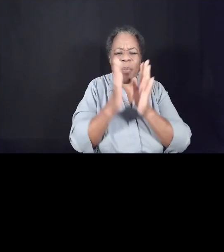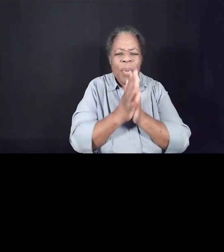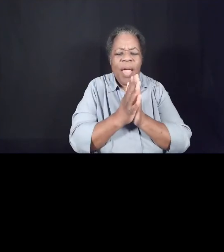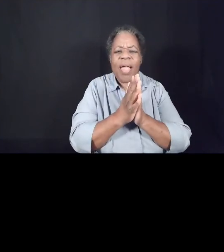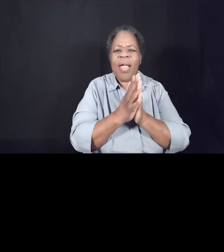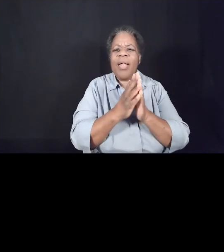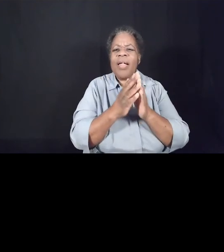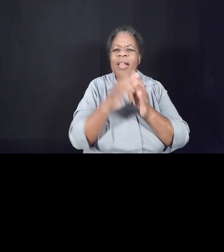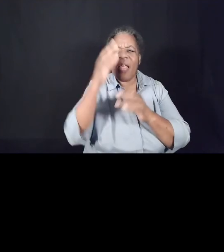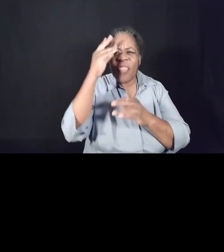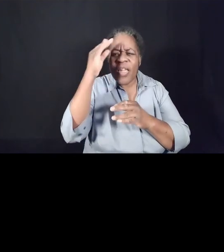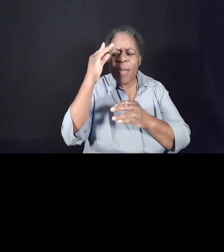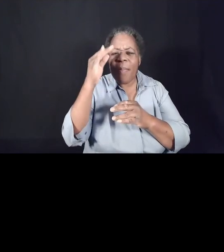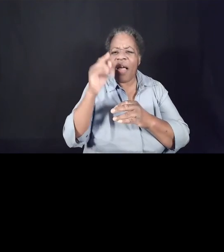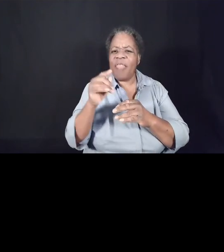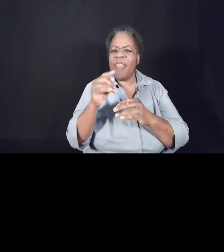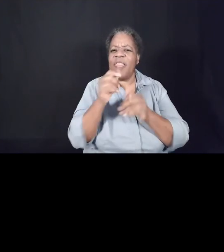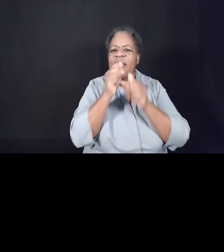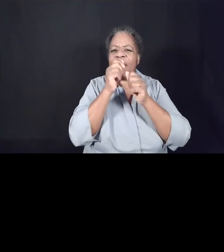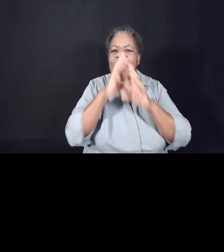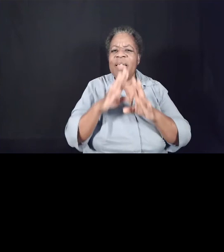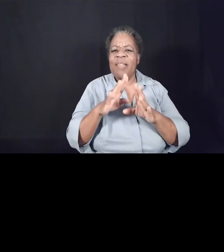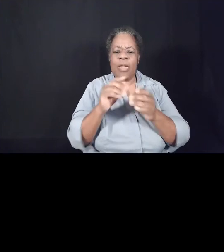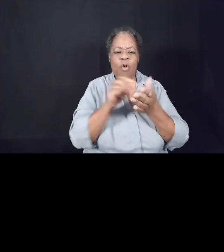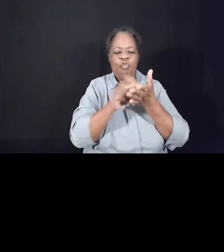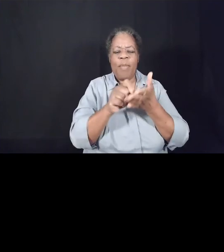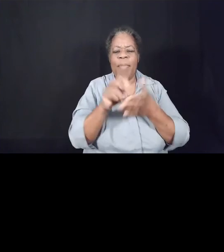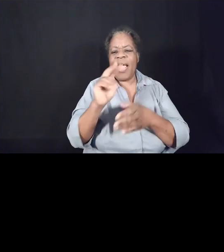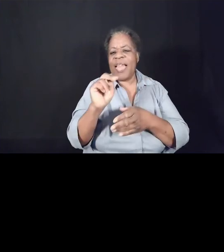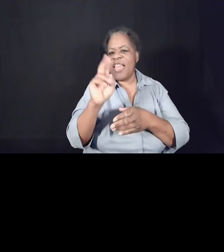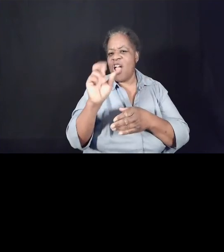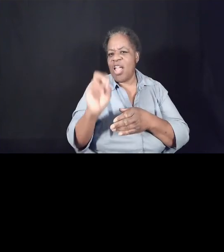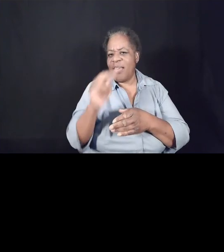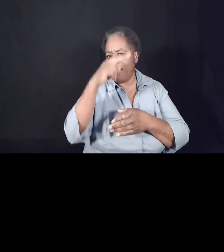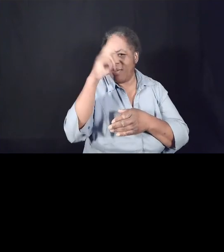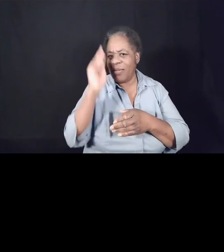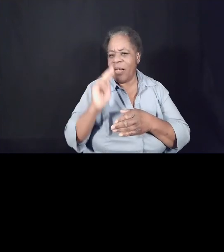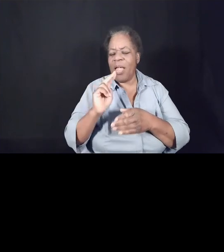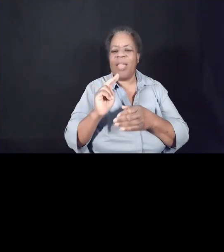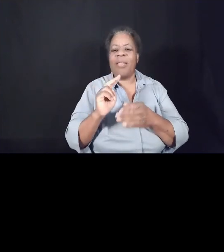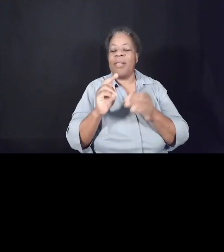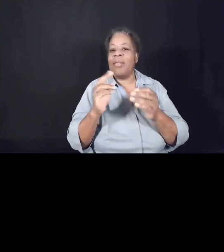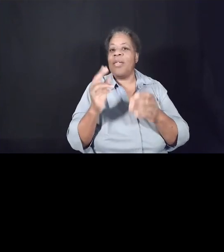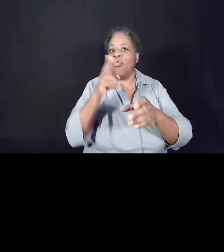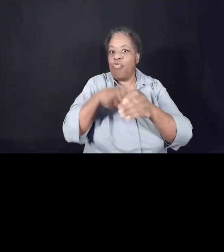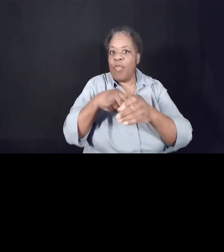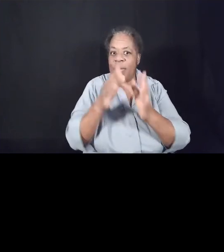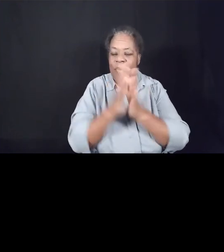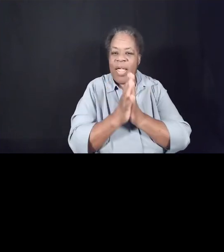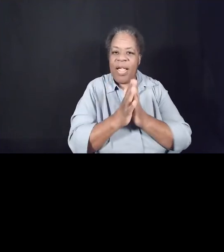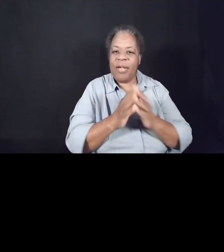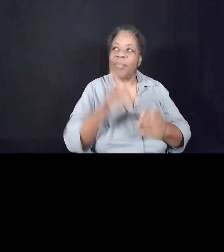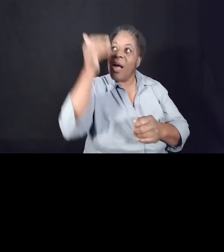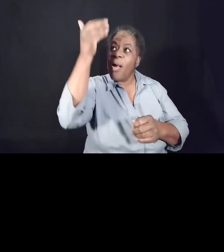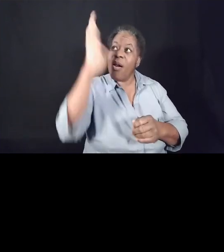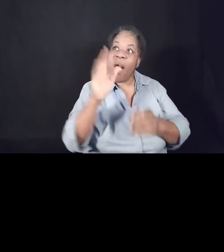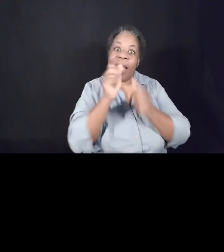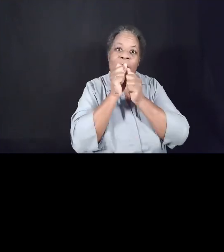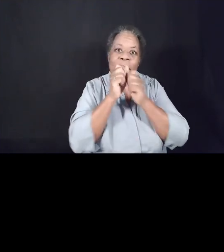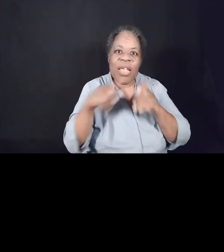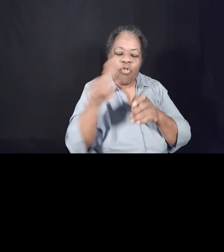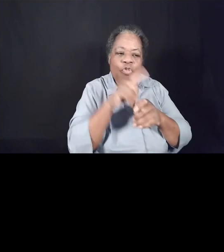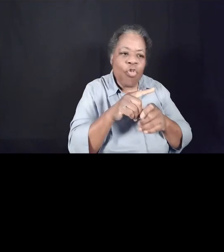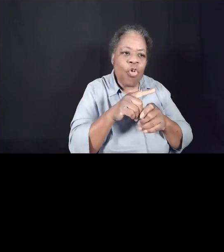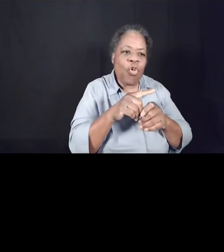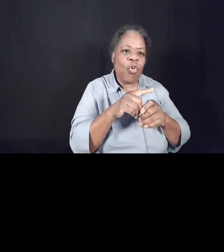written by our friend Cisca Nunn. Join me in prayer. May God bless you with discomfort at